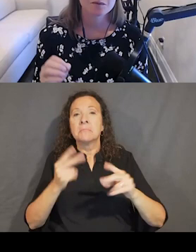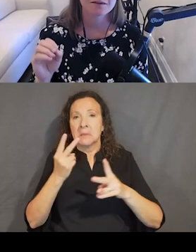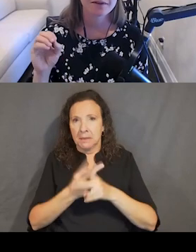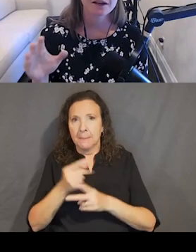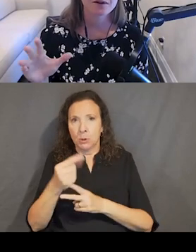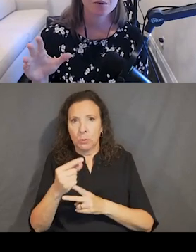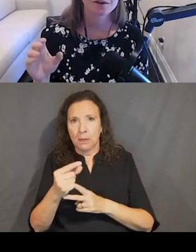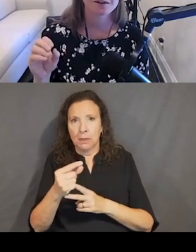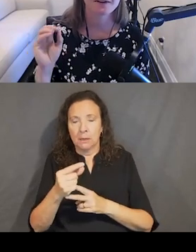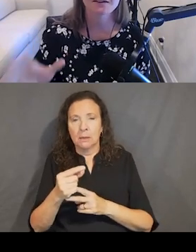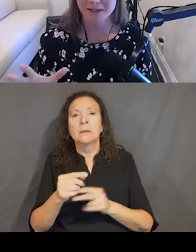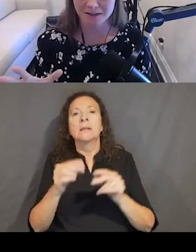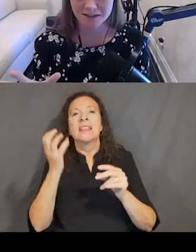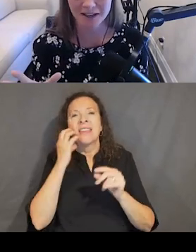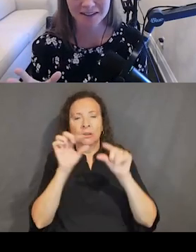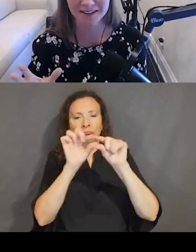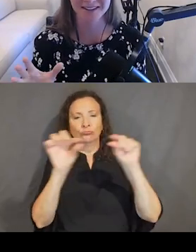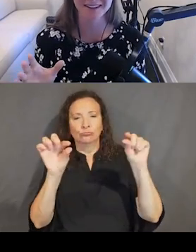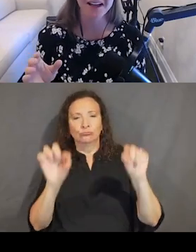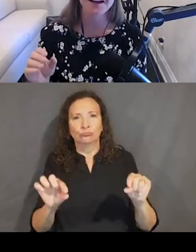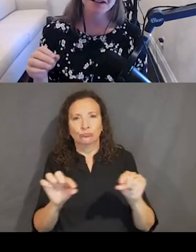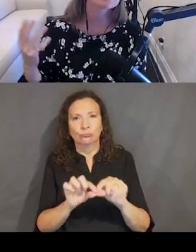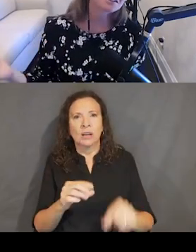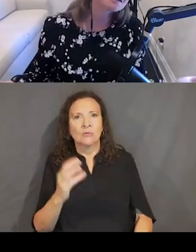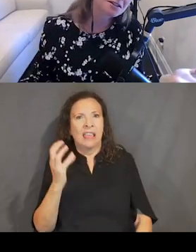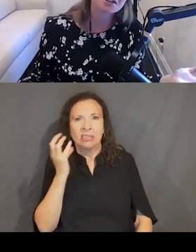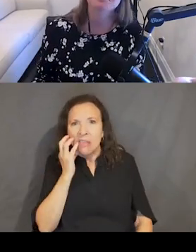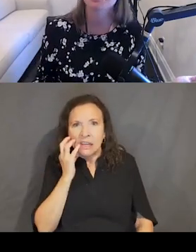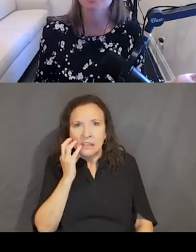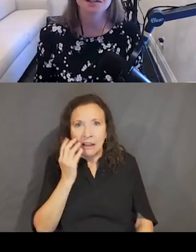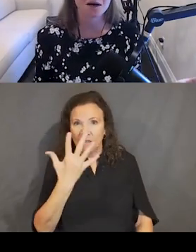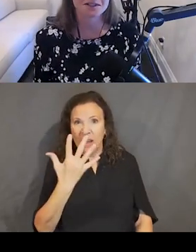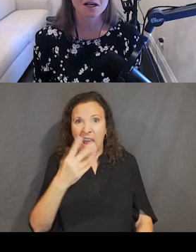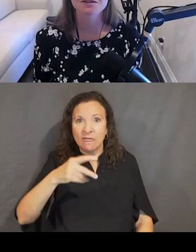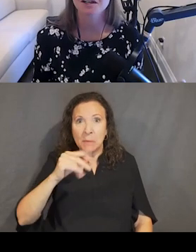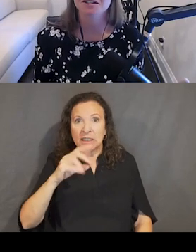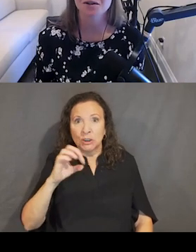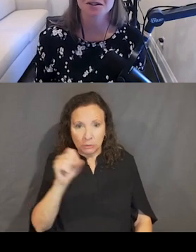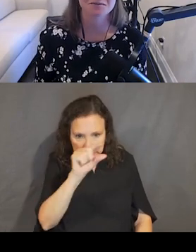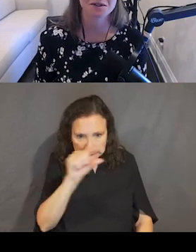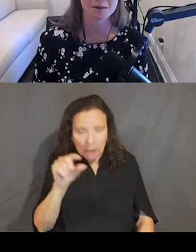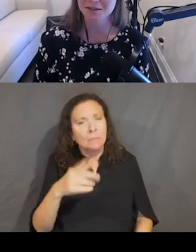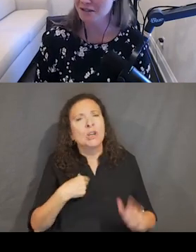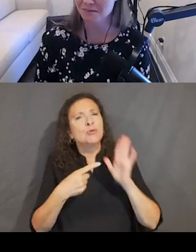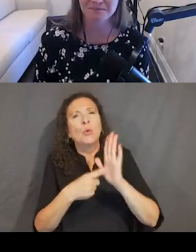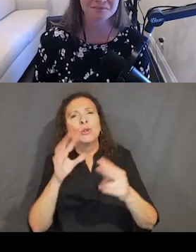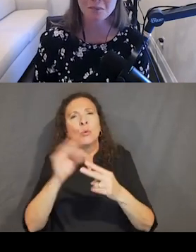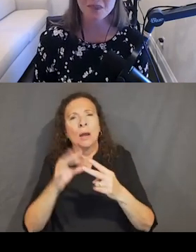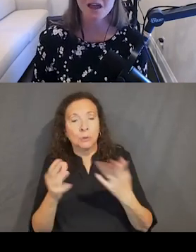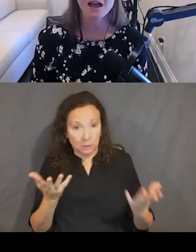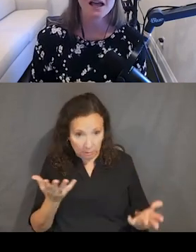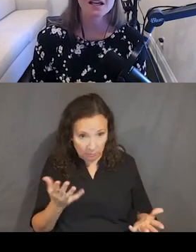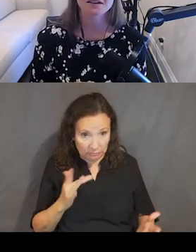And then we've thickened the border to five pixels. It looks a little extreme, but you know, it's an option. I'm just trying to show you some options here.